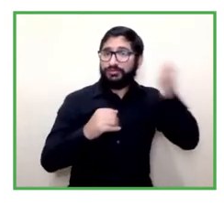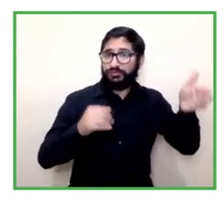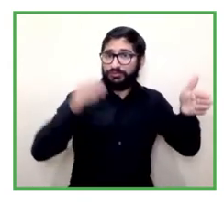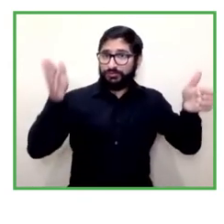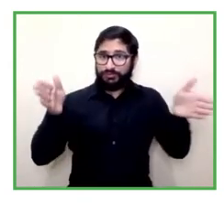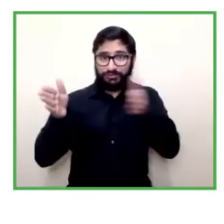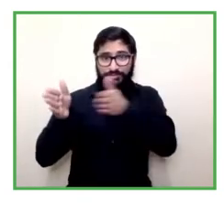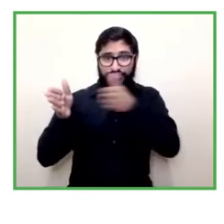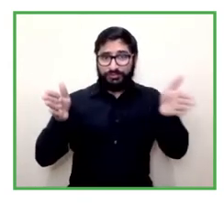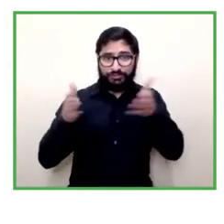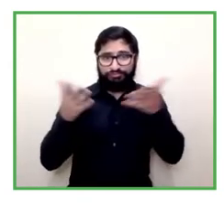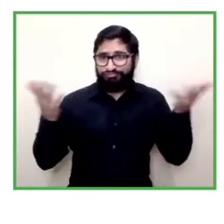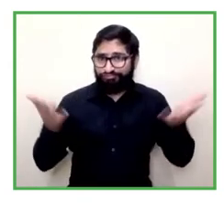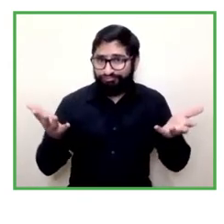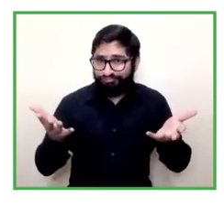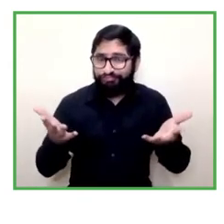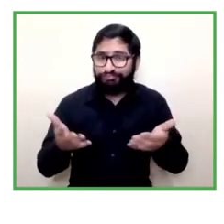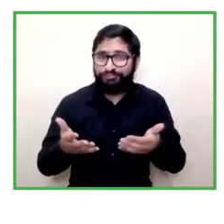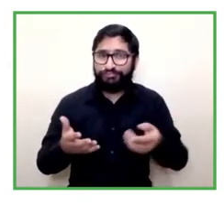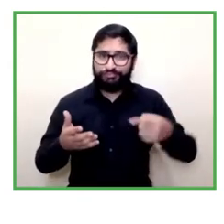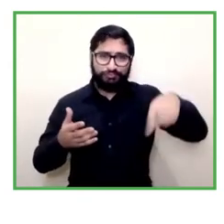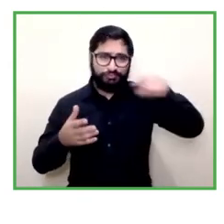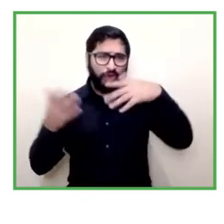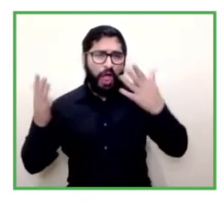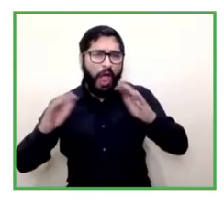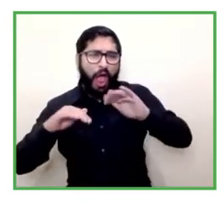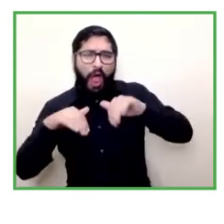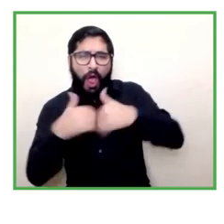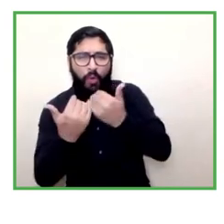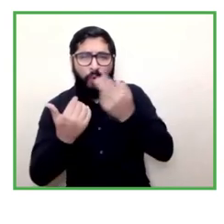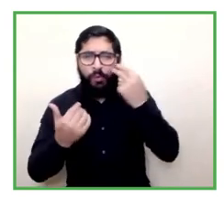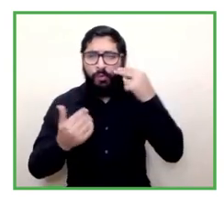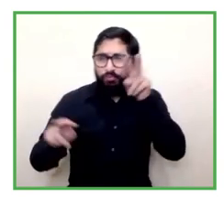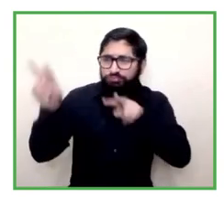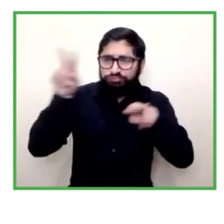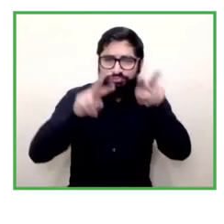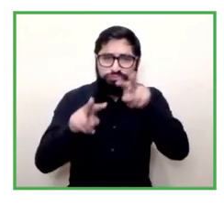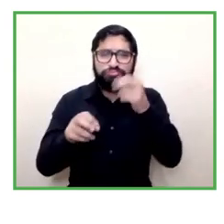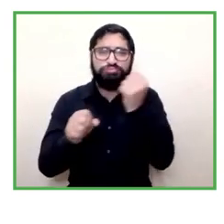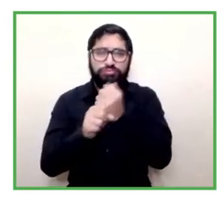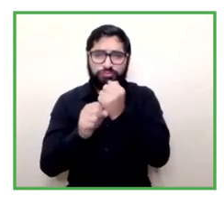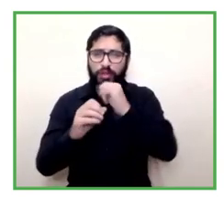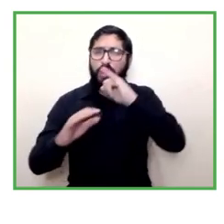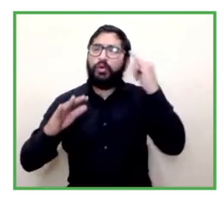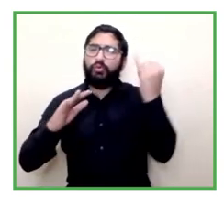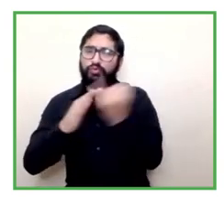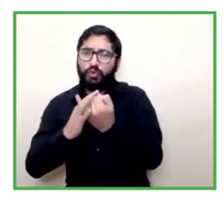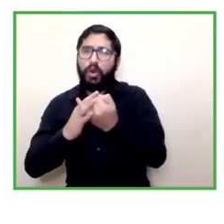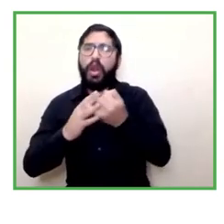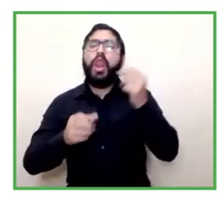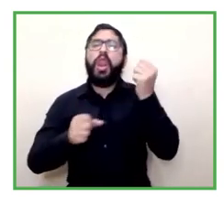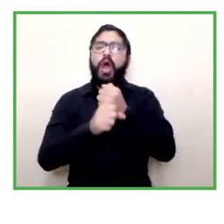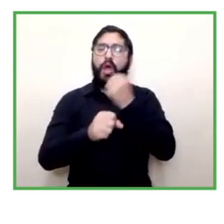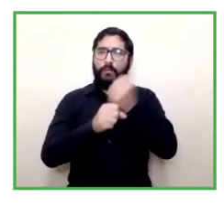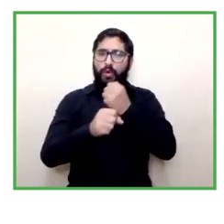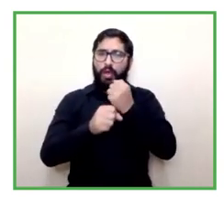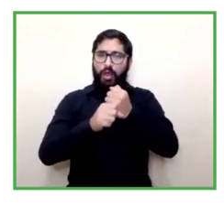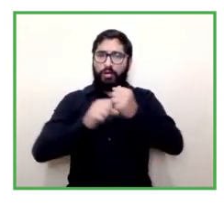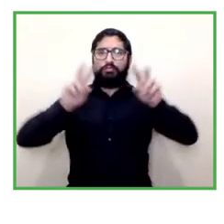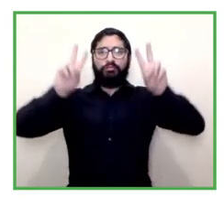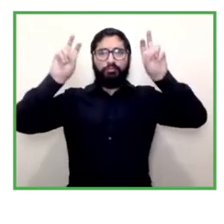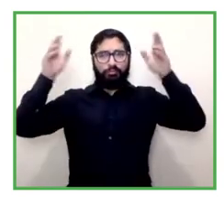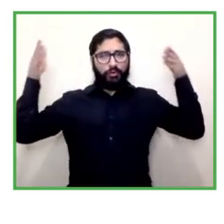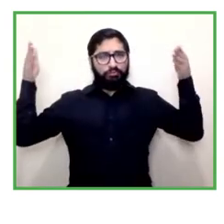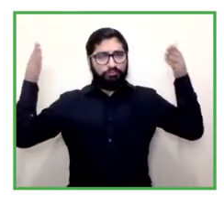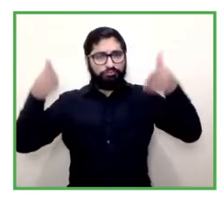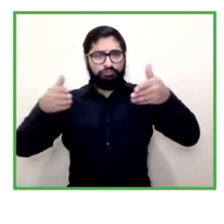observed and what have you seen for the people with disabilities in terms of social inclusion so i would start with that general idea